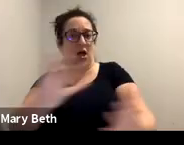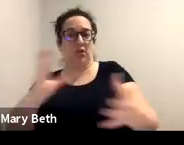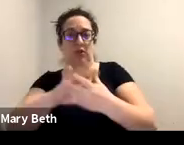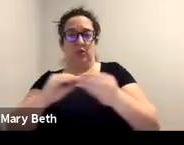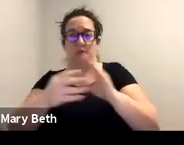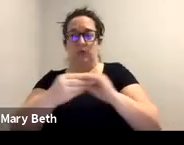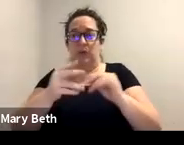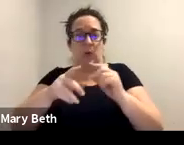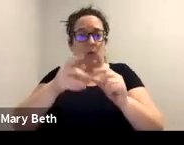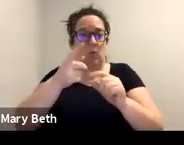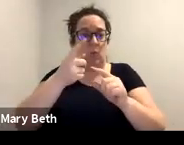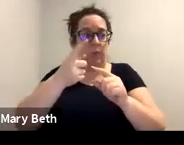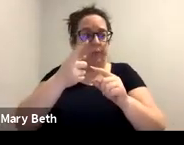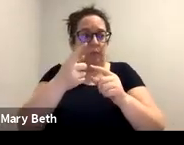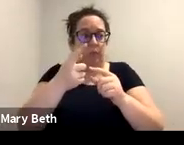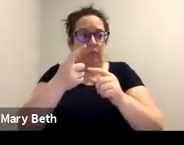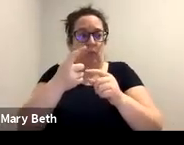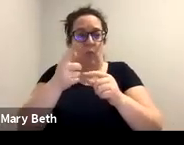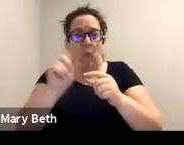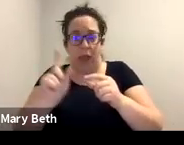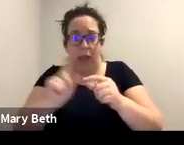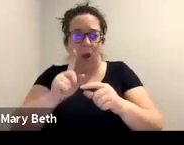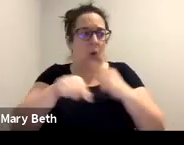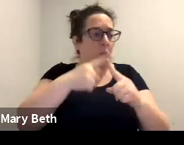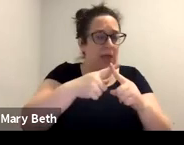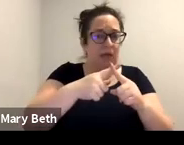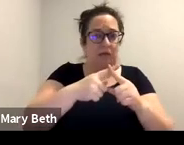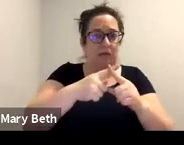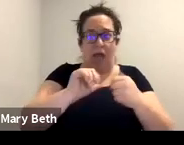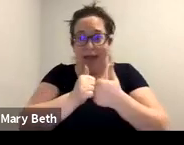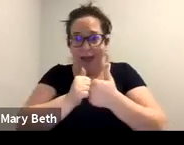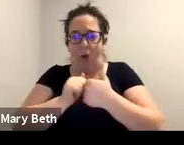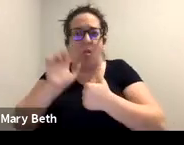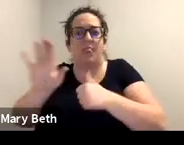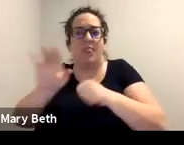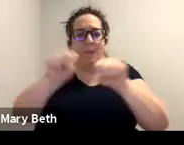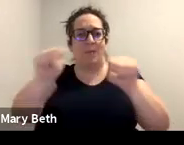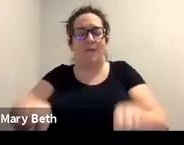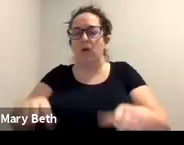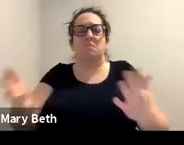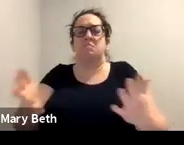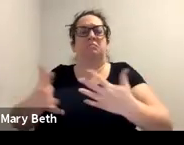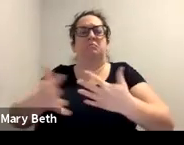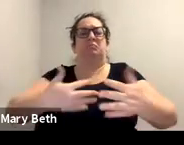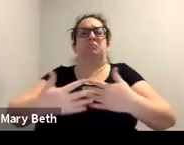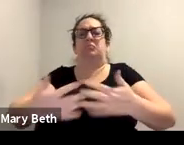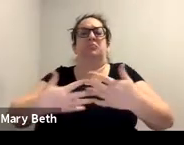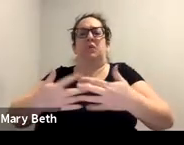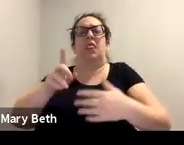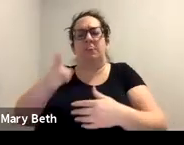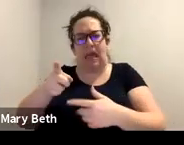whatever platform or medium they want to. It's their experience. Nobody else should control that narrative.